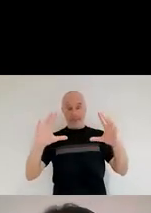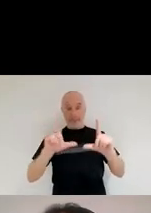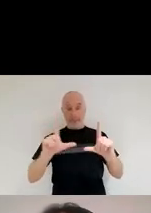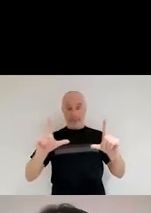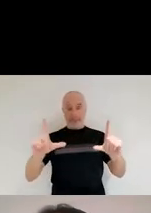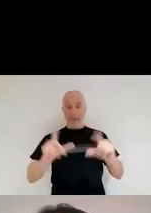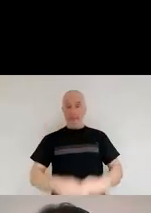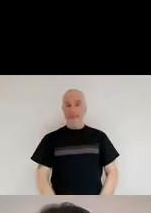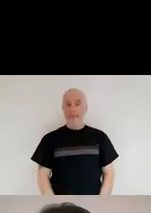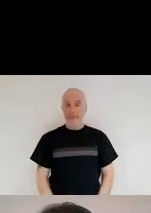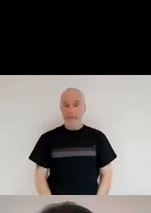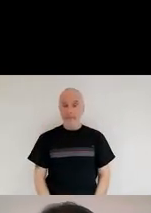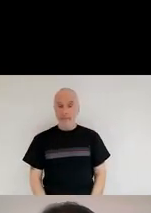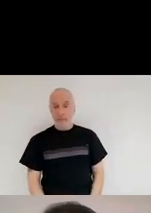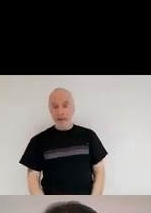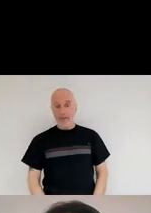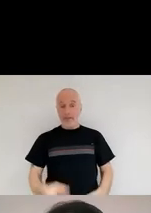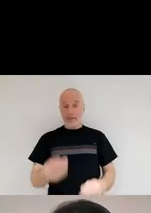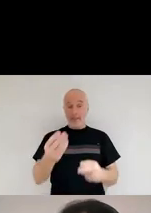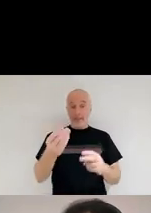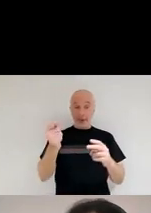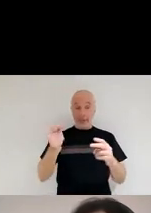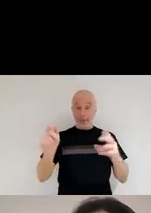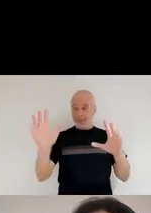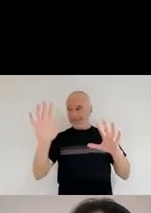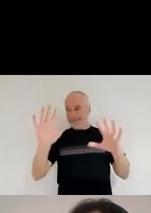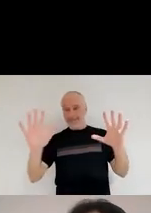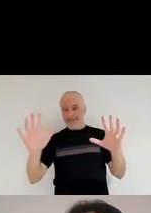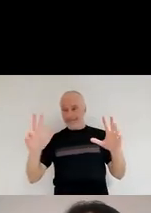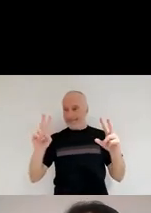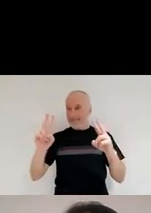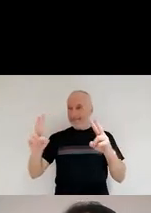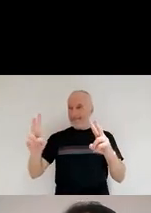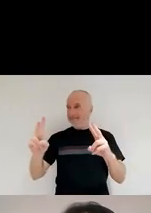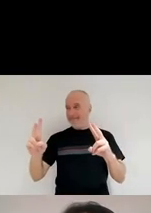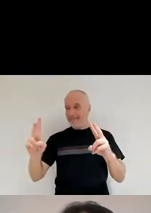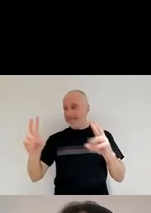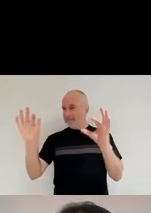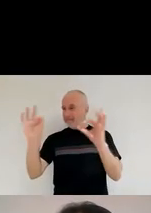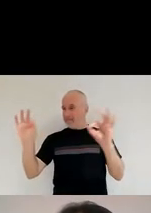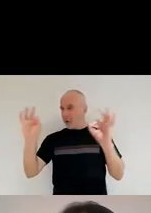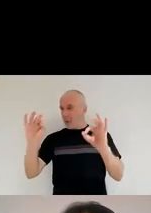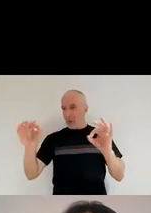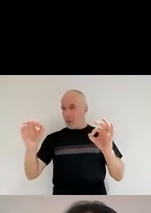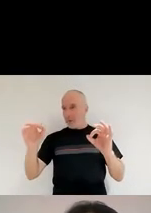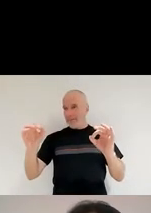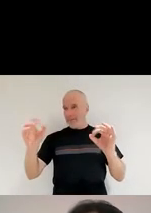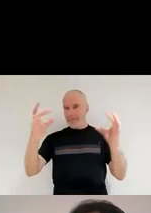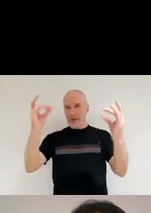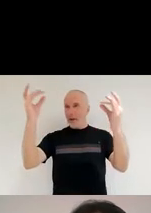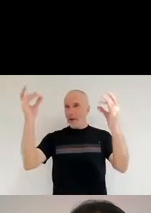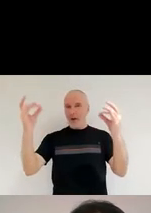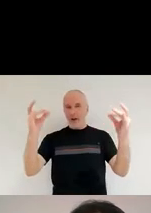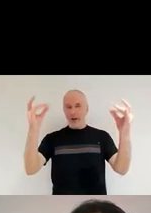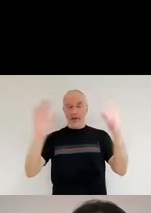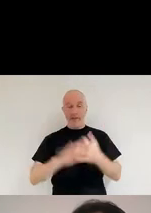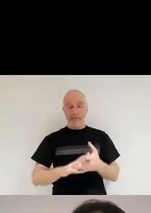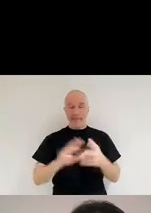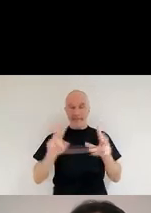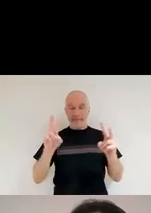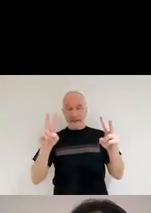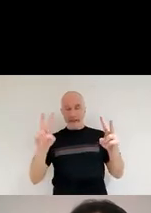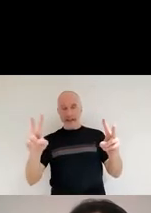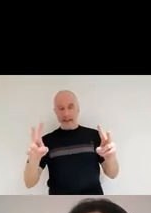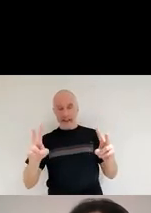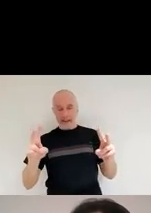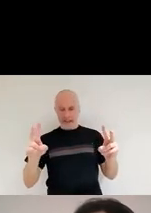are regions where you can't see any stars. And he started looking at this holes in the sky, these regions where you didn't